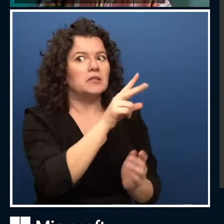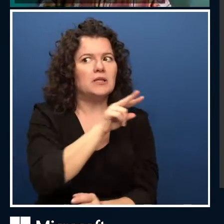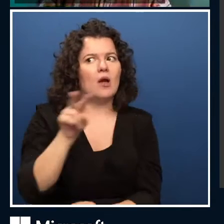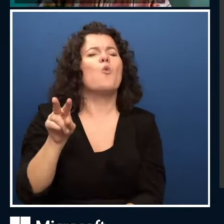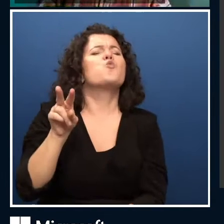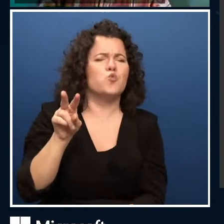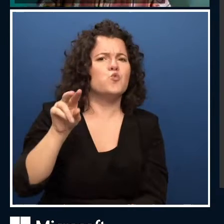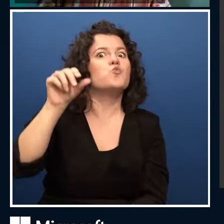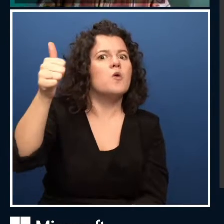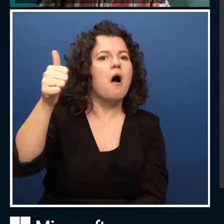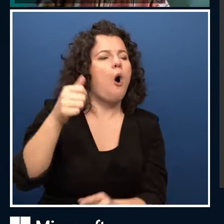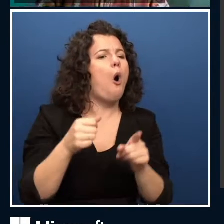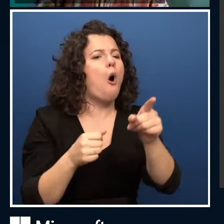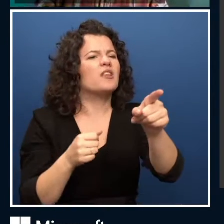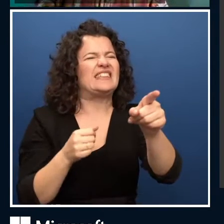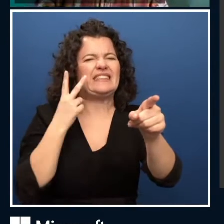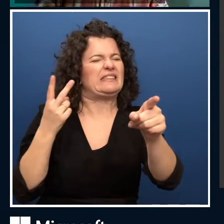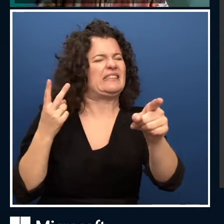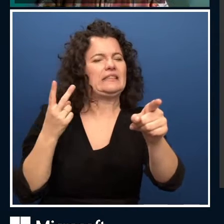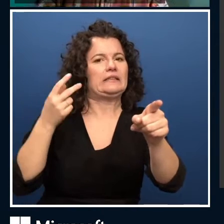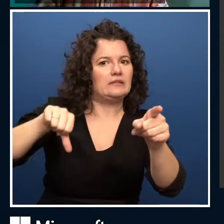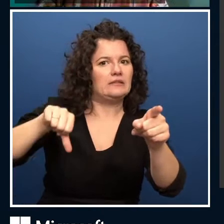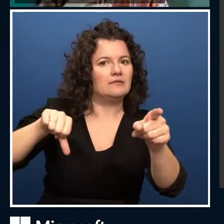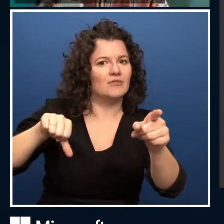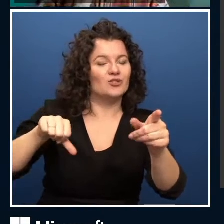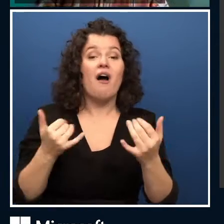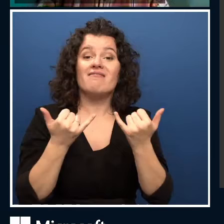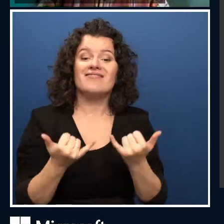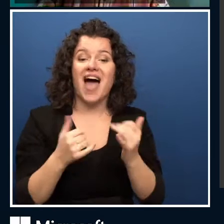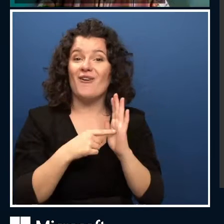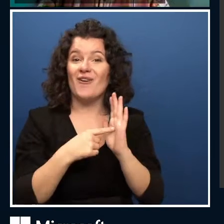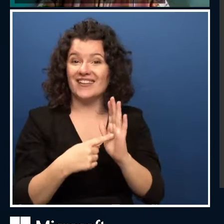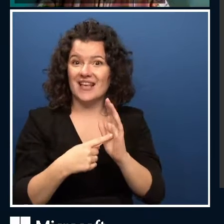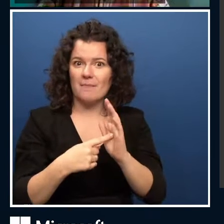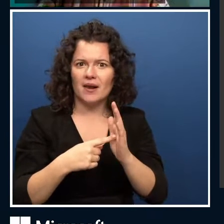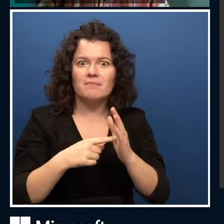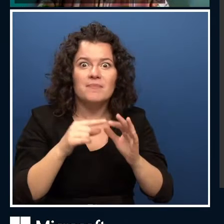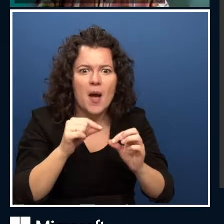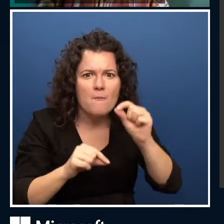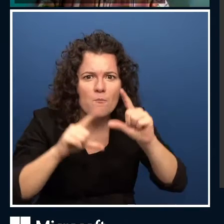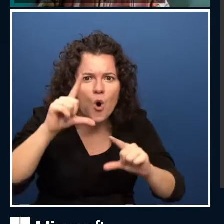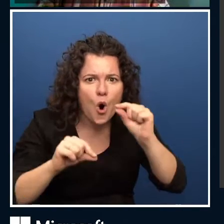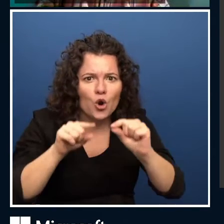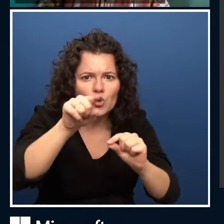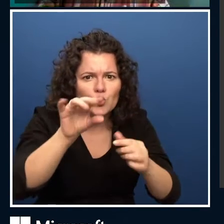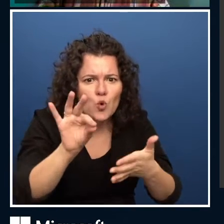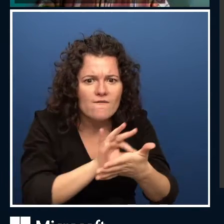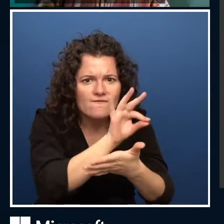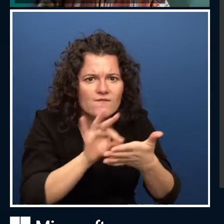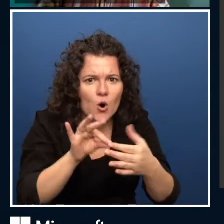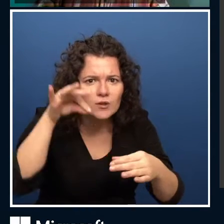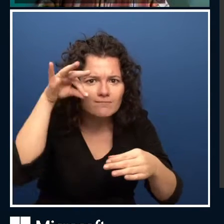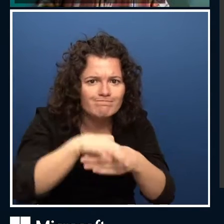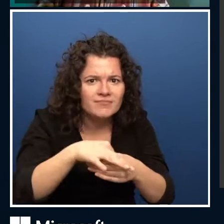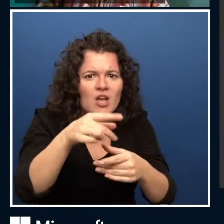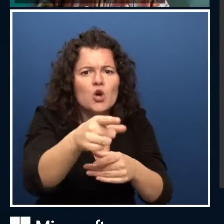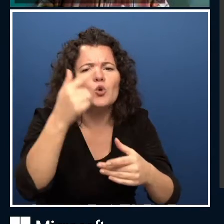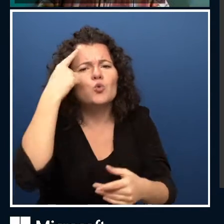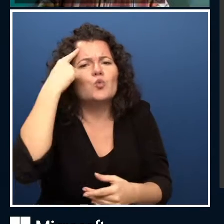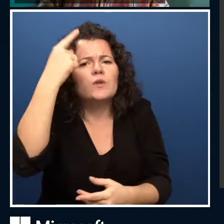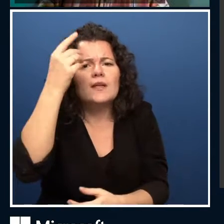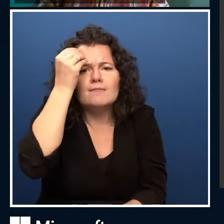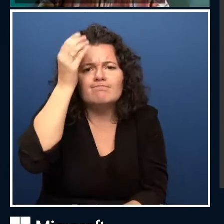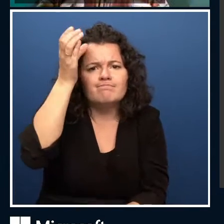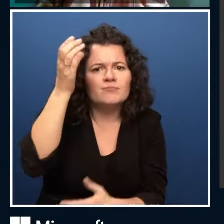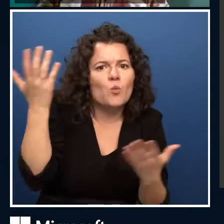to post the poll in the chat now so that you can try to express your own opinion on this. And I'm pretty sure